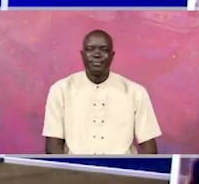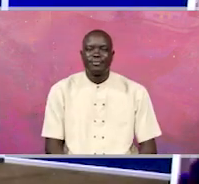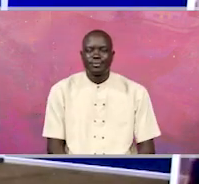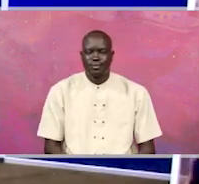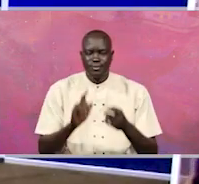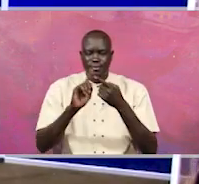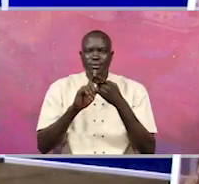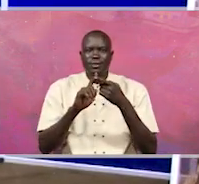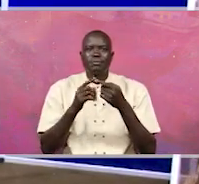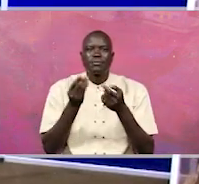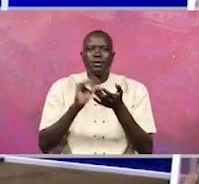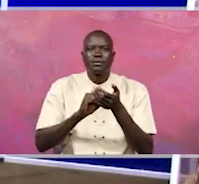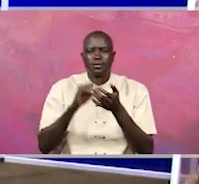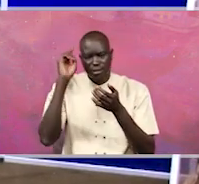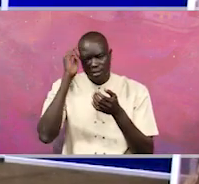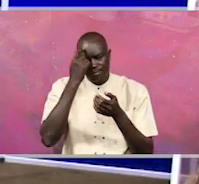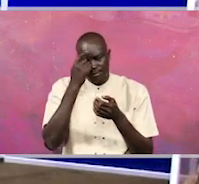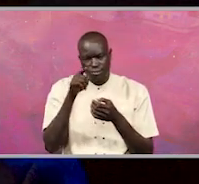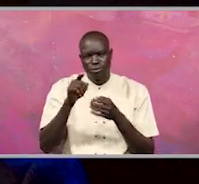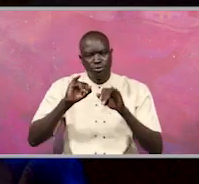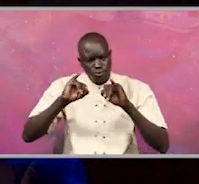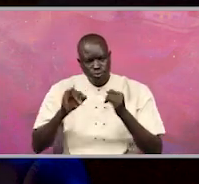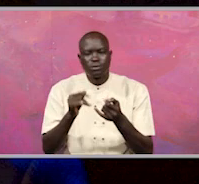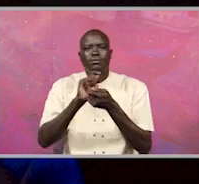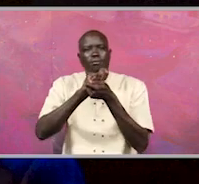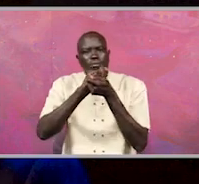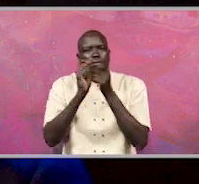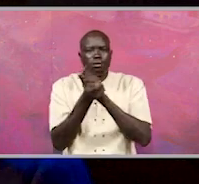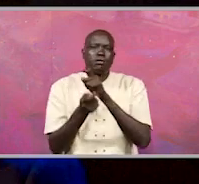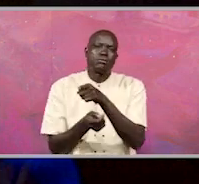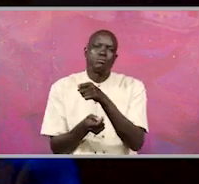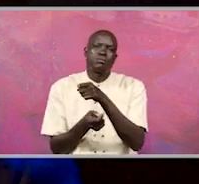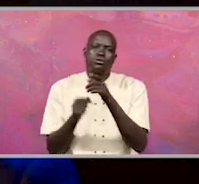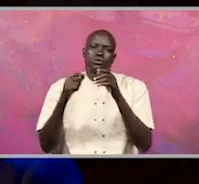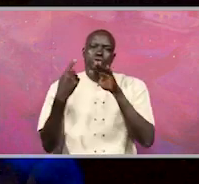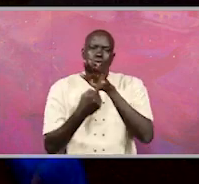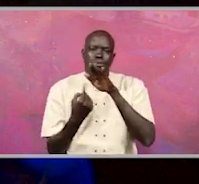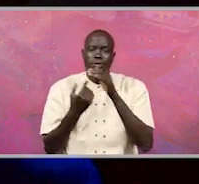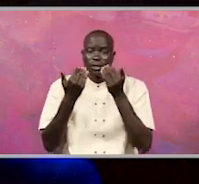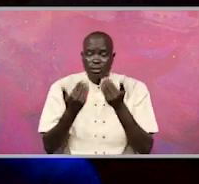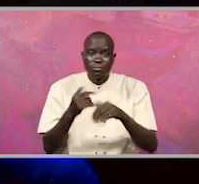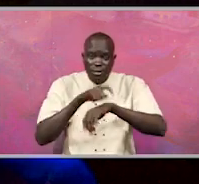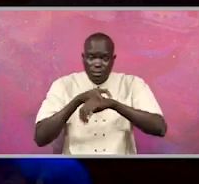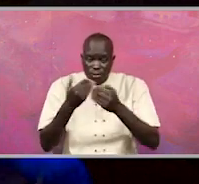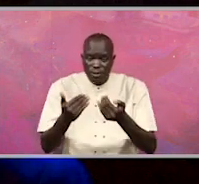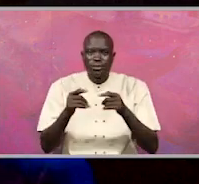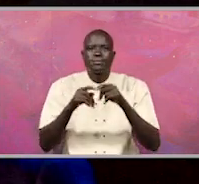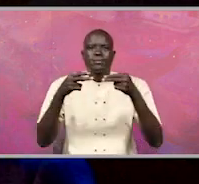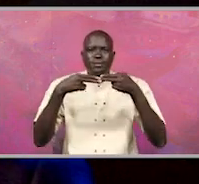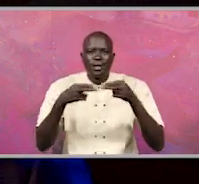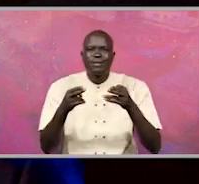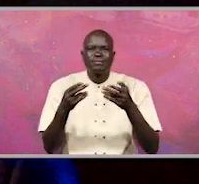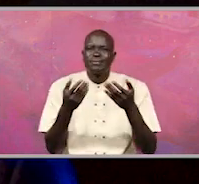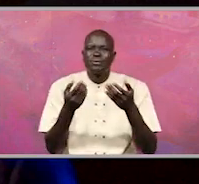Then the government, I think they should correct this error. We are not starting even.